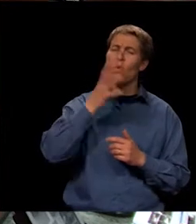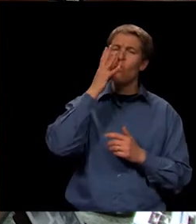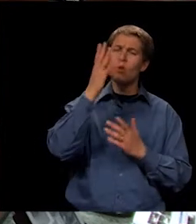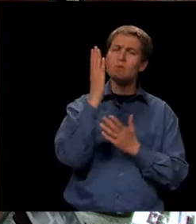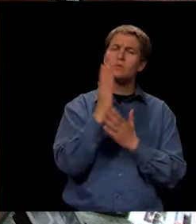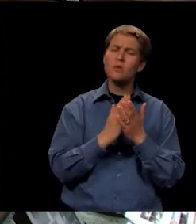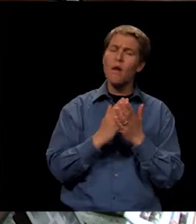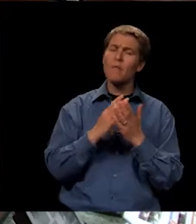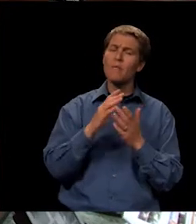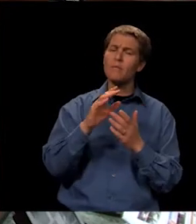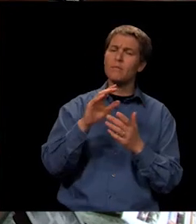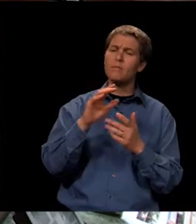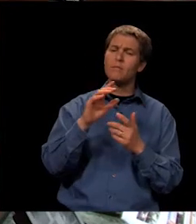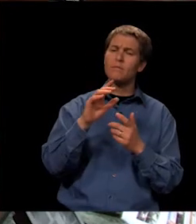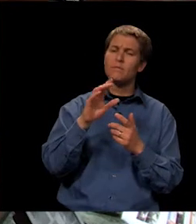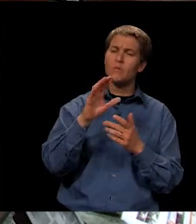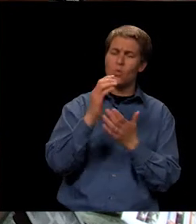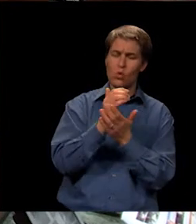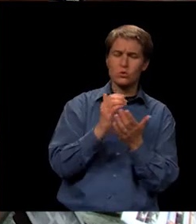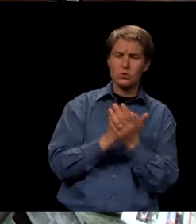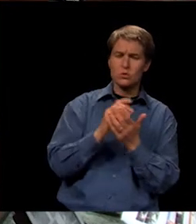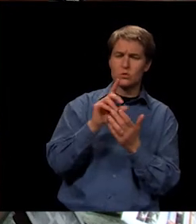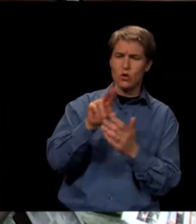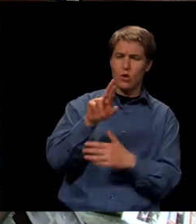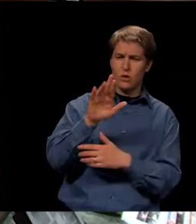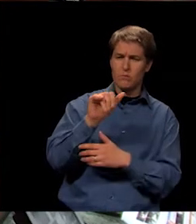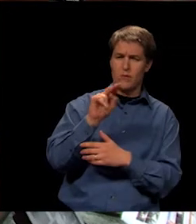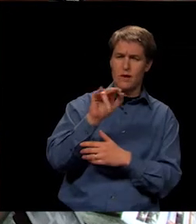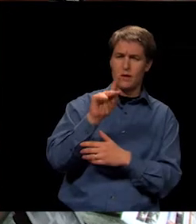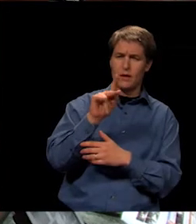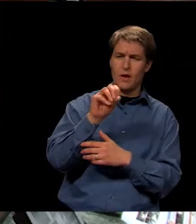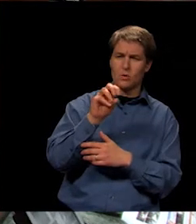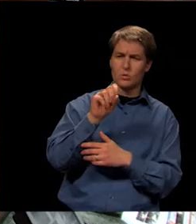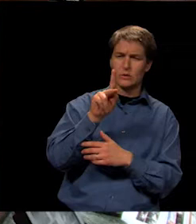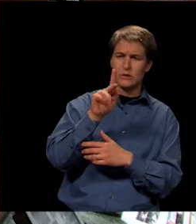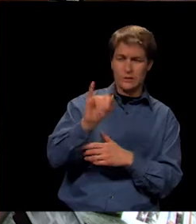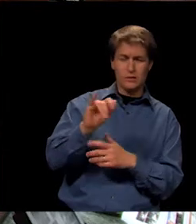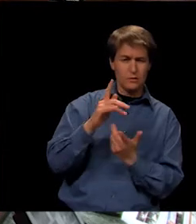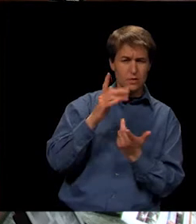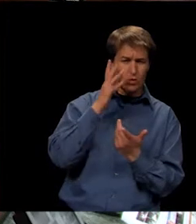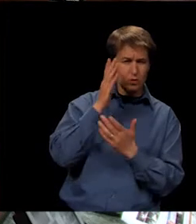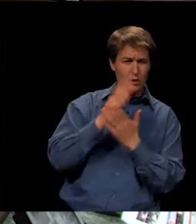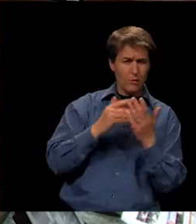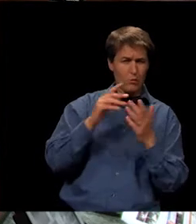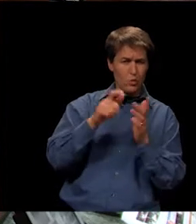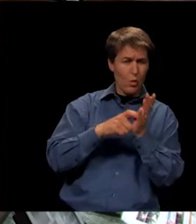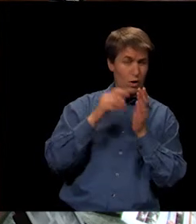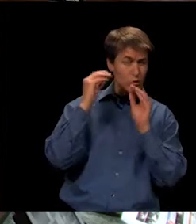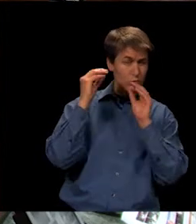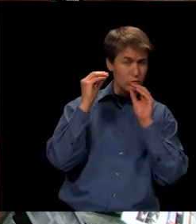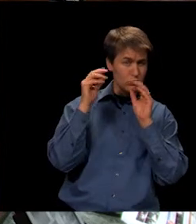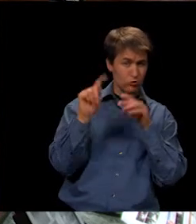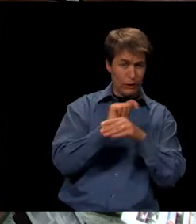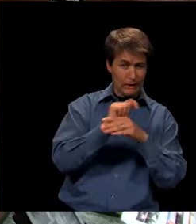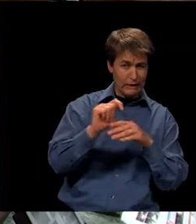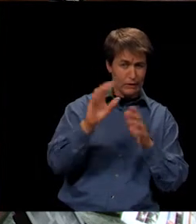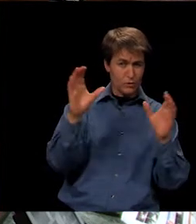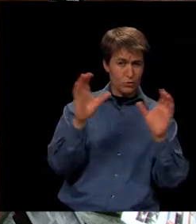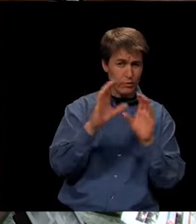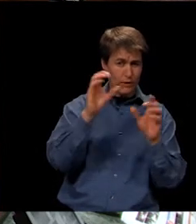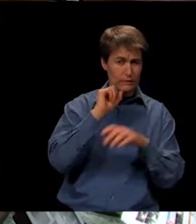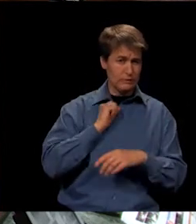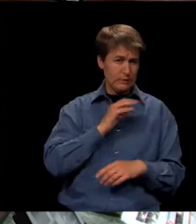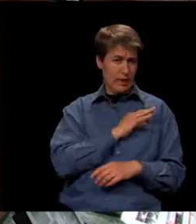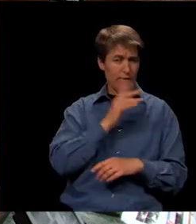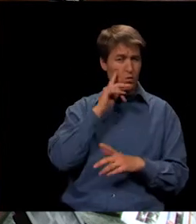Dr. Banachowski, require training that certified staff either in science